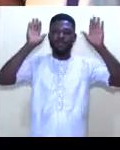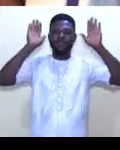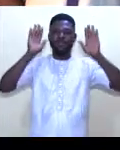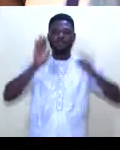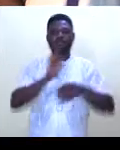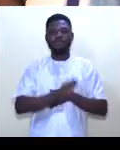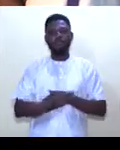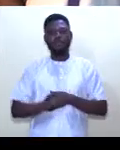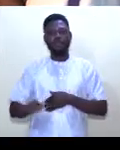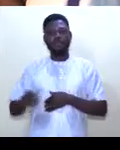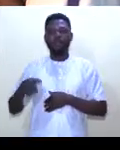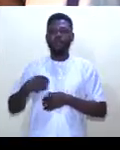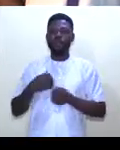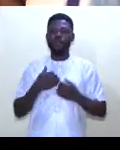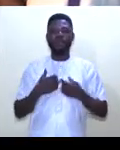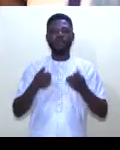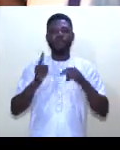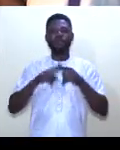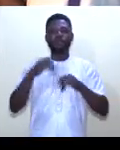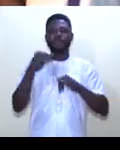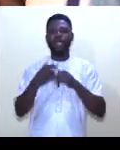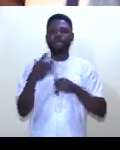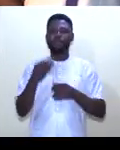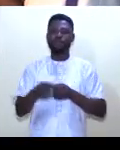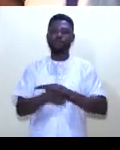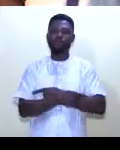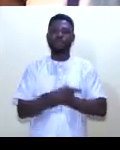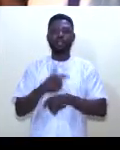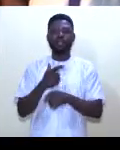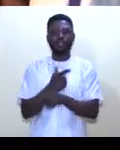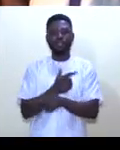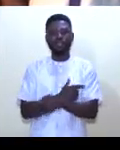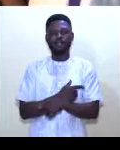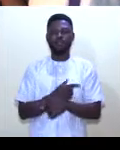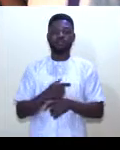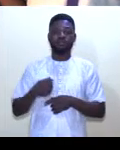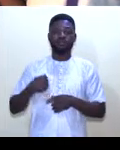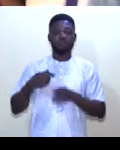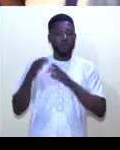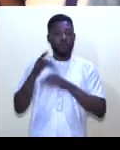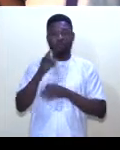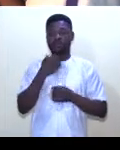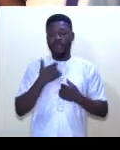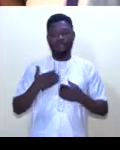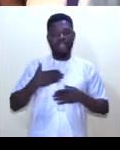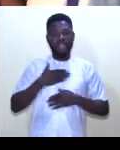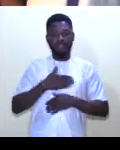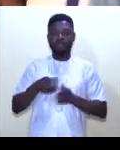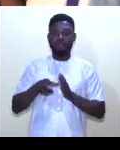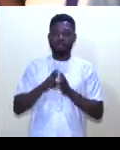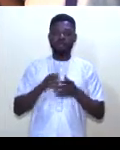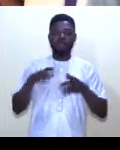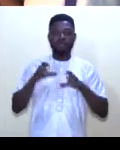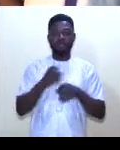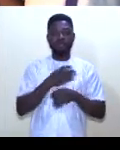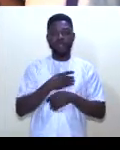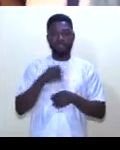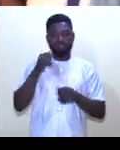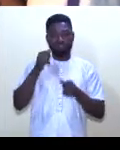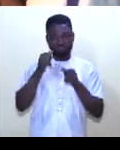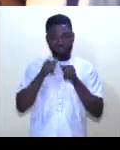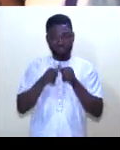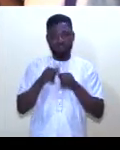My wonderful pupils, we have come to the end of today's lesson. hope that you have enjoyed your revision classes